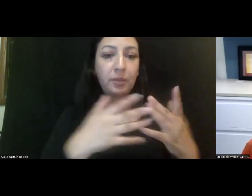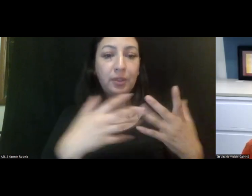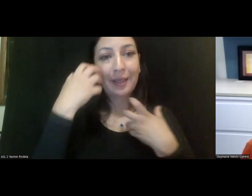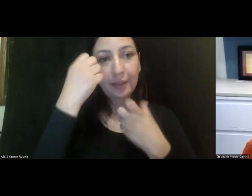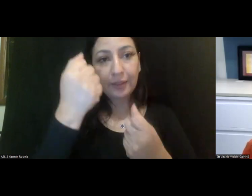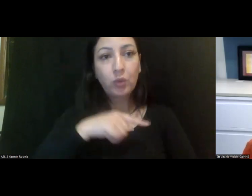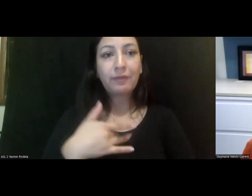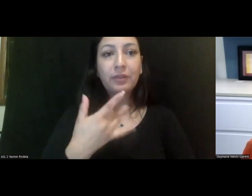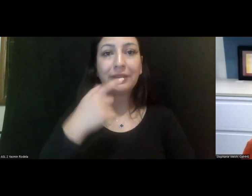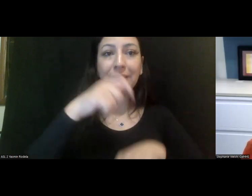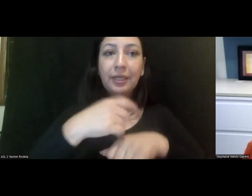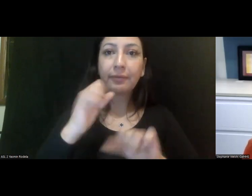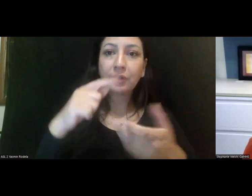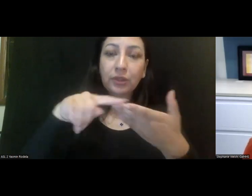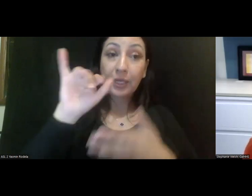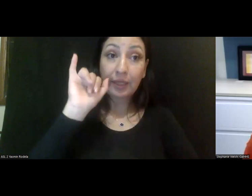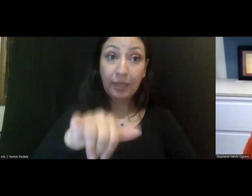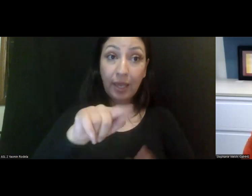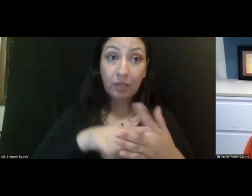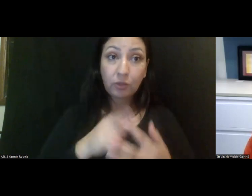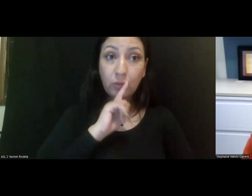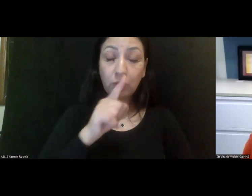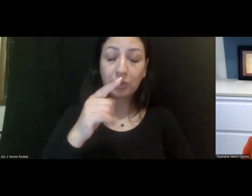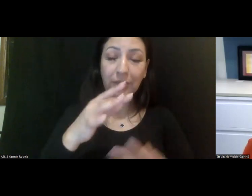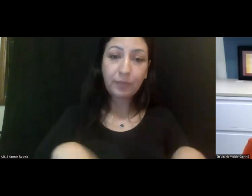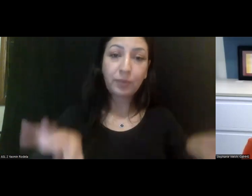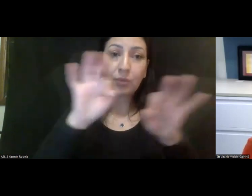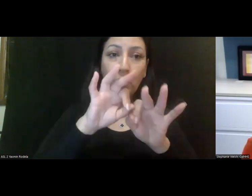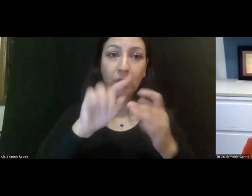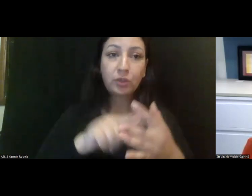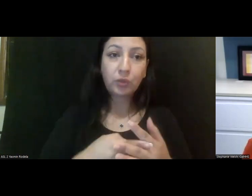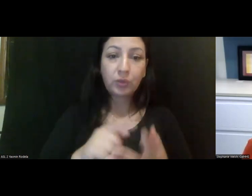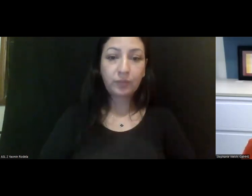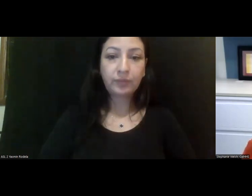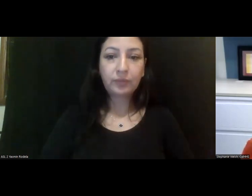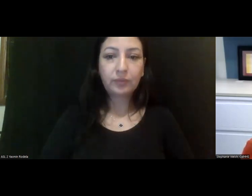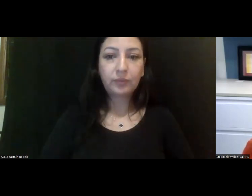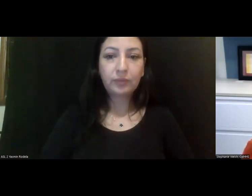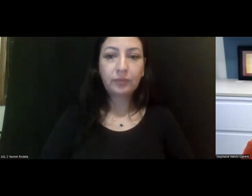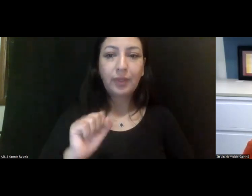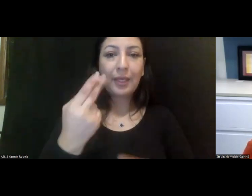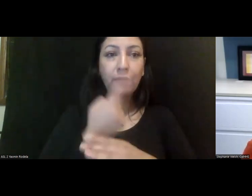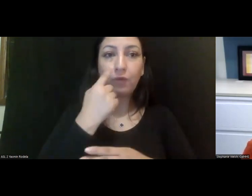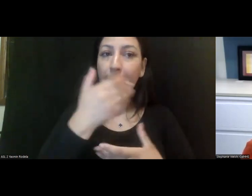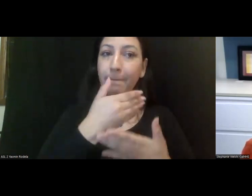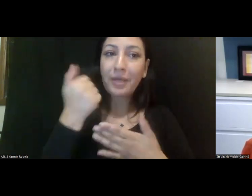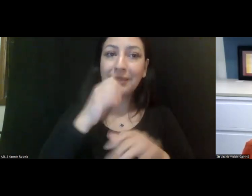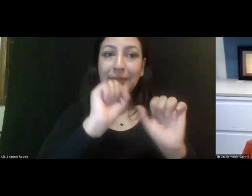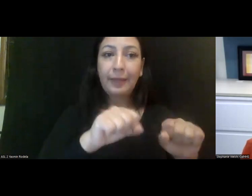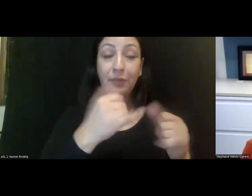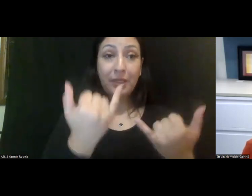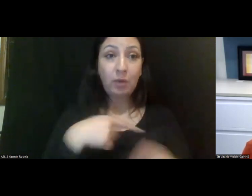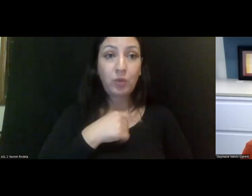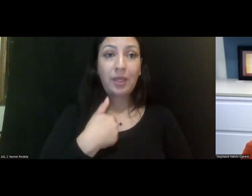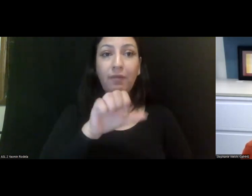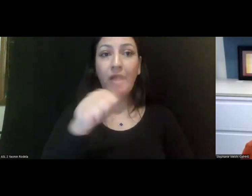was time to make sure that that tool, that really essential tool, um, is being used to the best of its ability. Now that we have